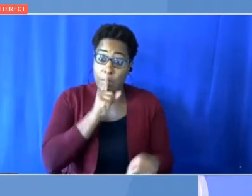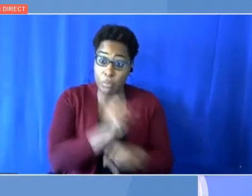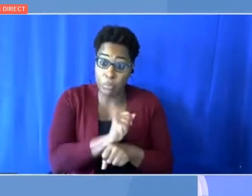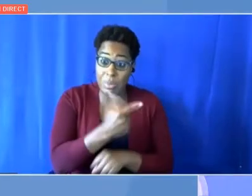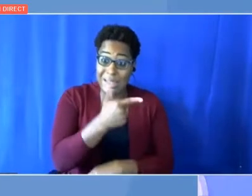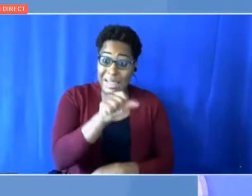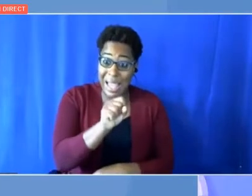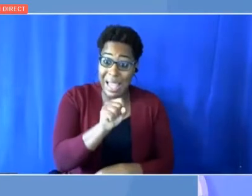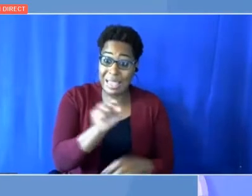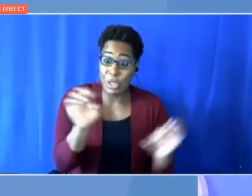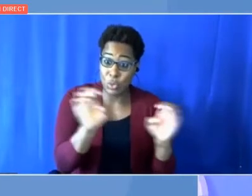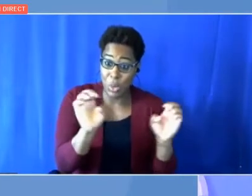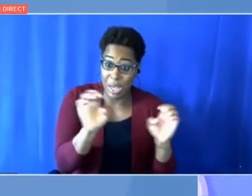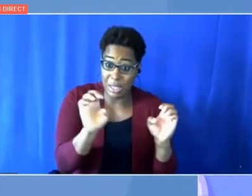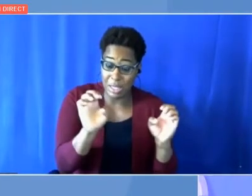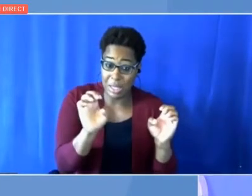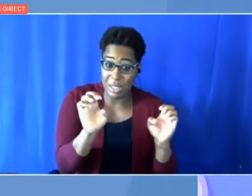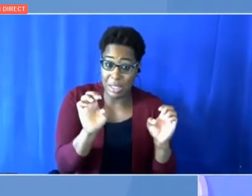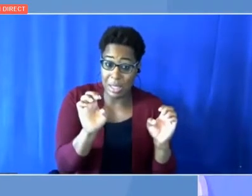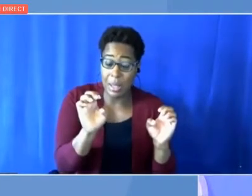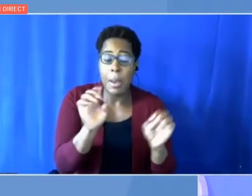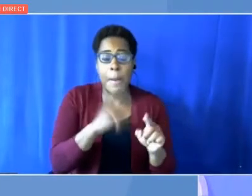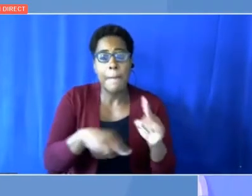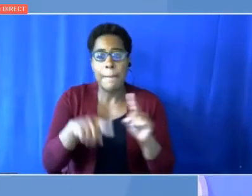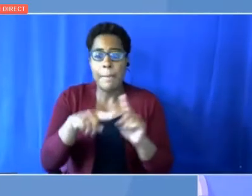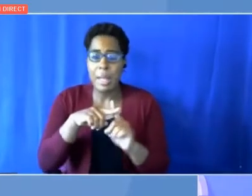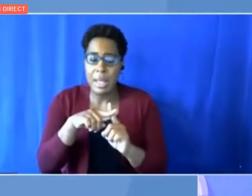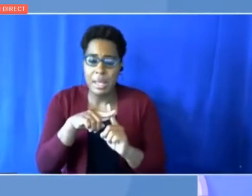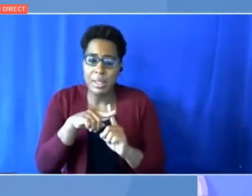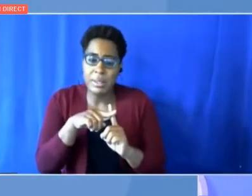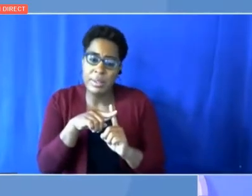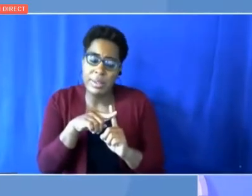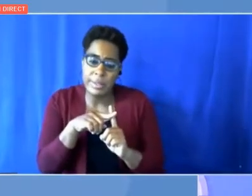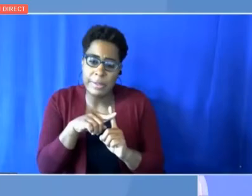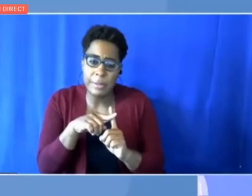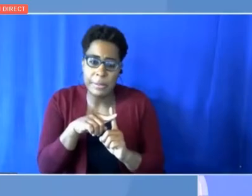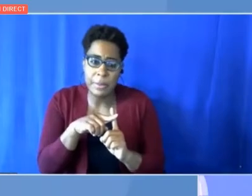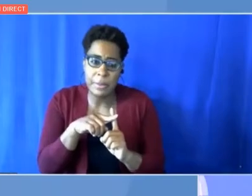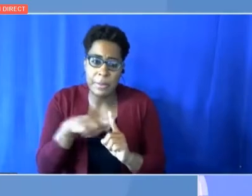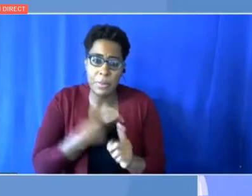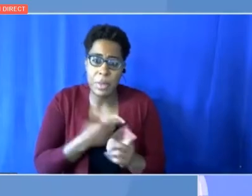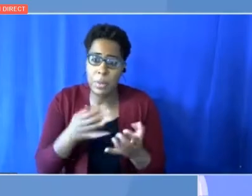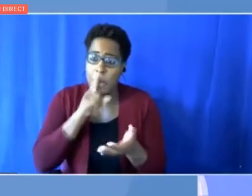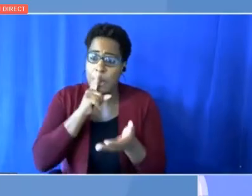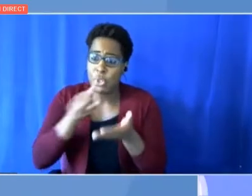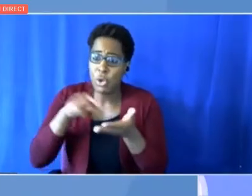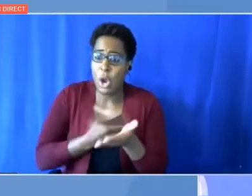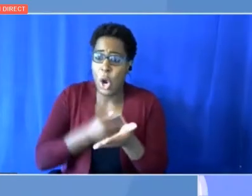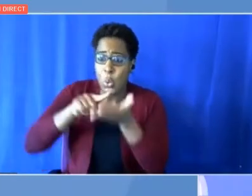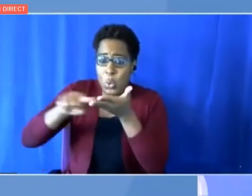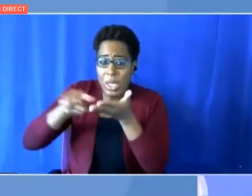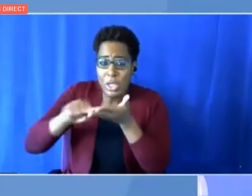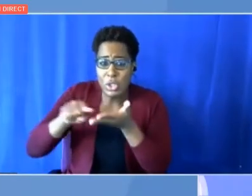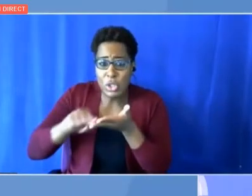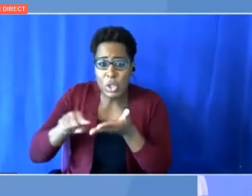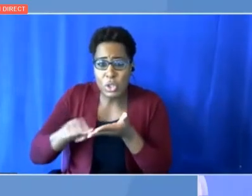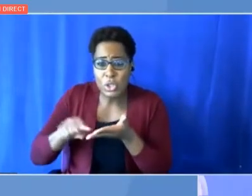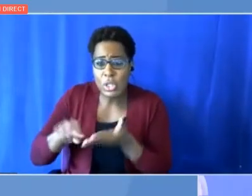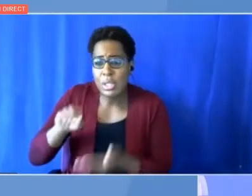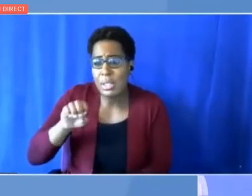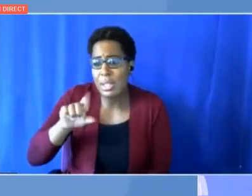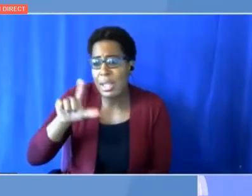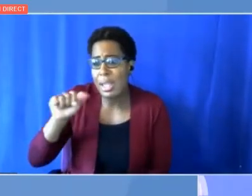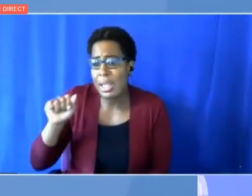we made sure that our research platforms and IREZEN, who is our institute for